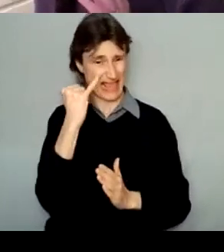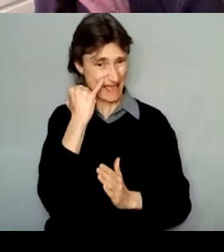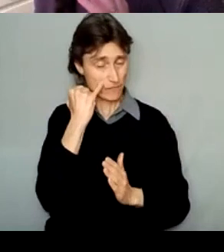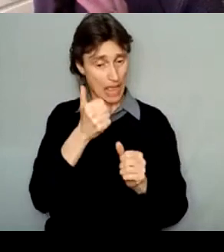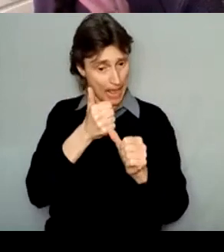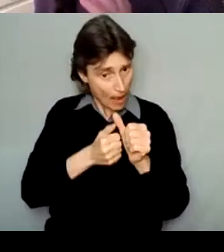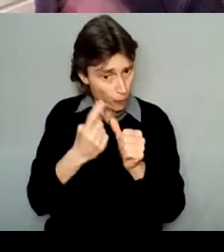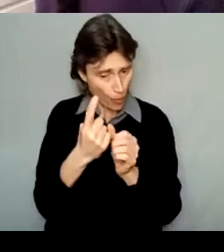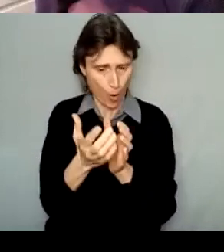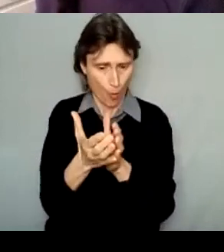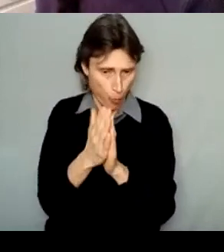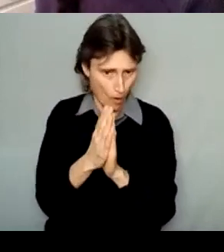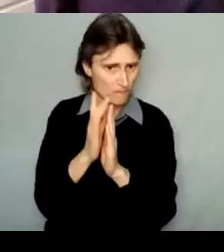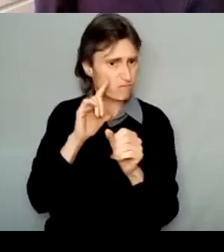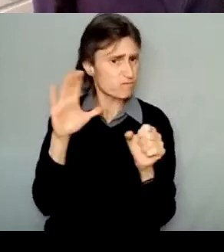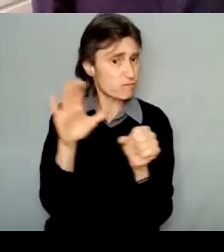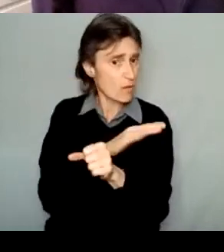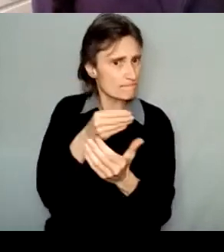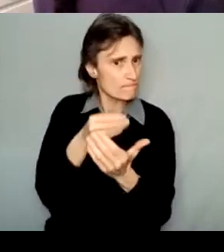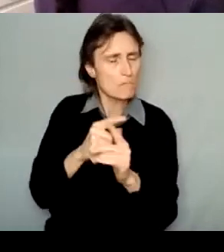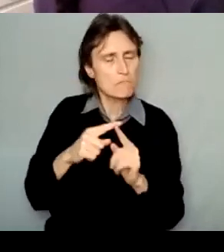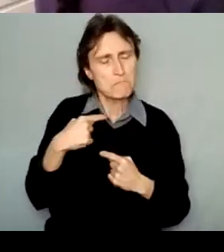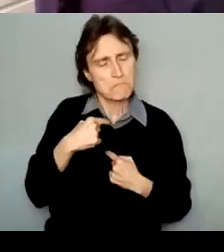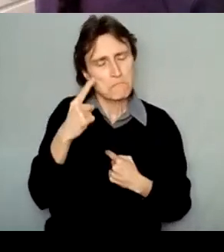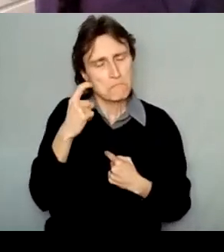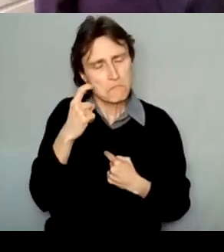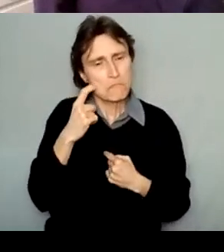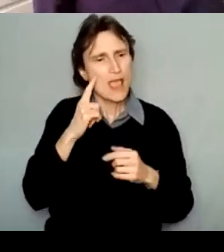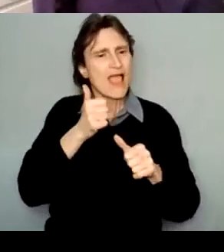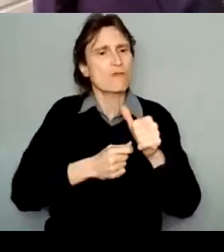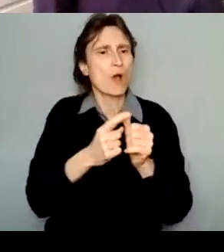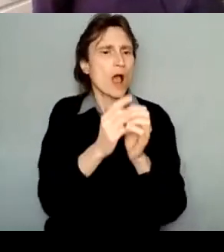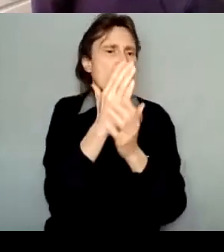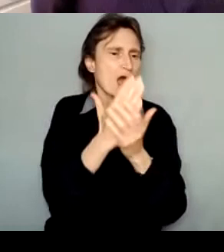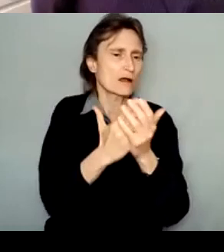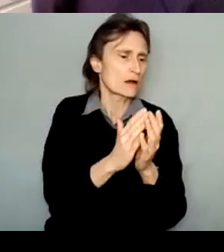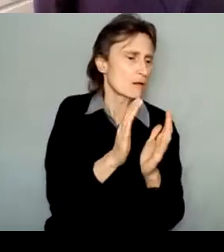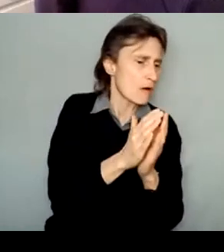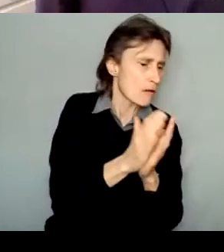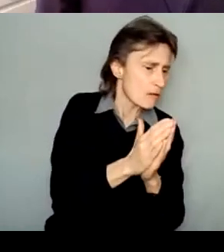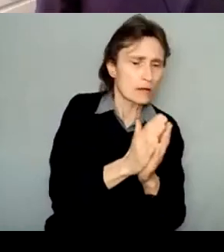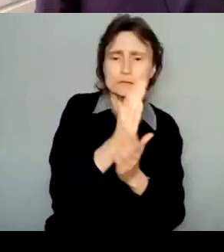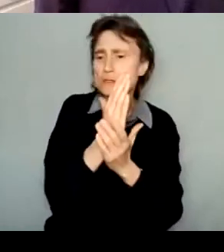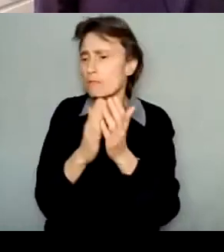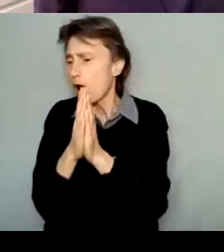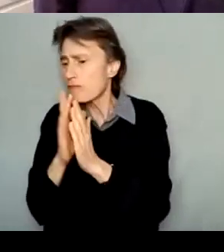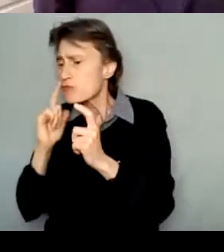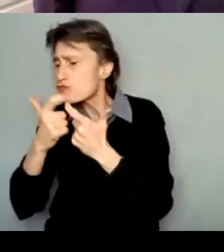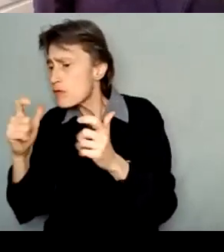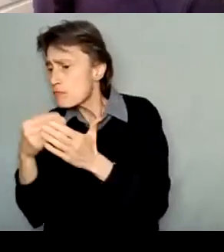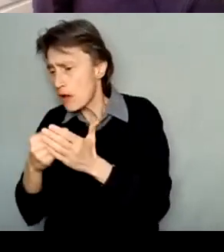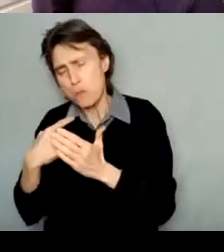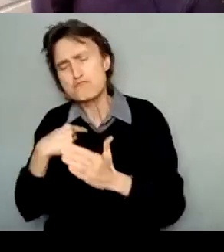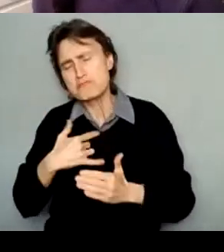So since request levels will vary, it's likely that we'll be able to fund more than that. However, it's important to recognize that this is a